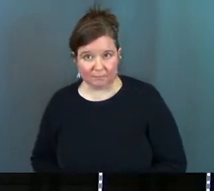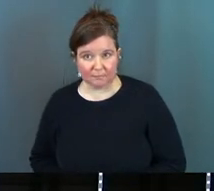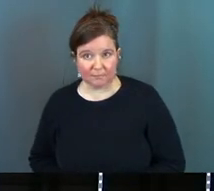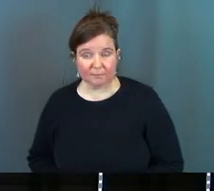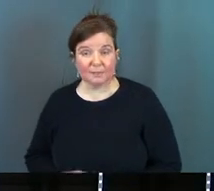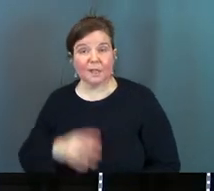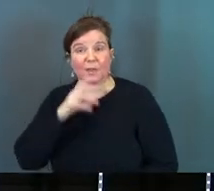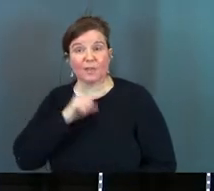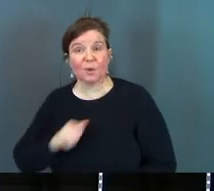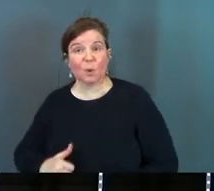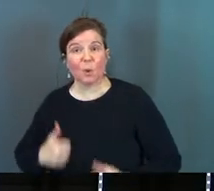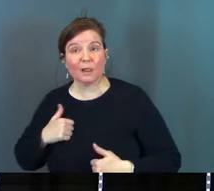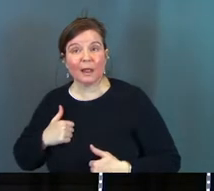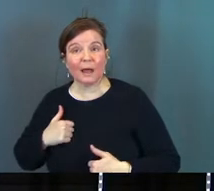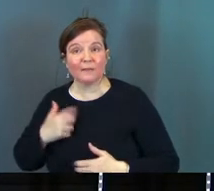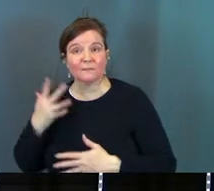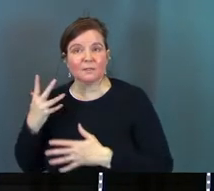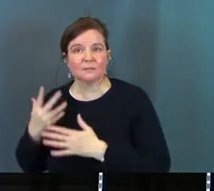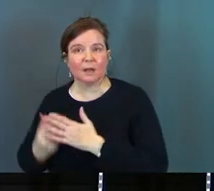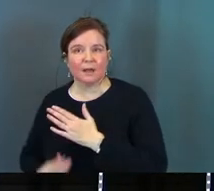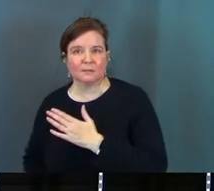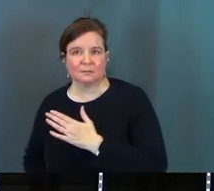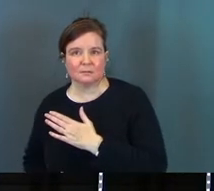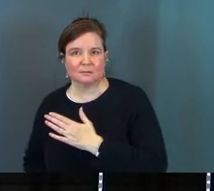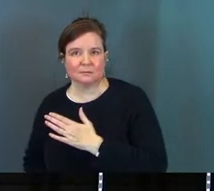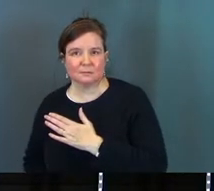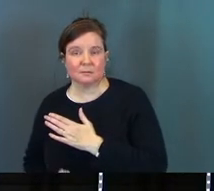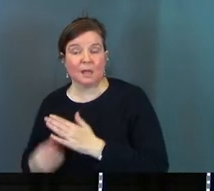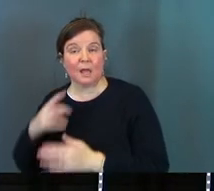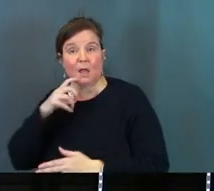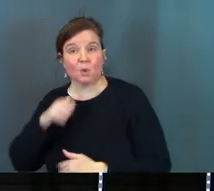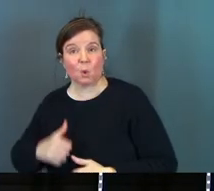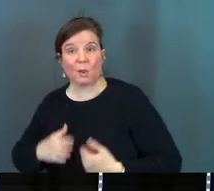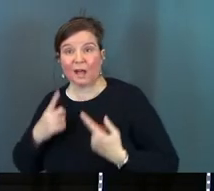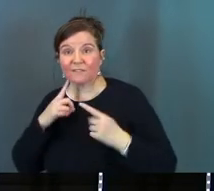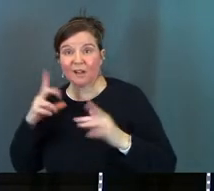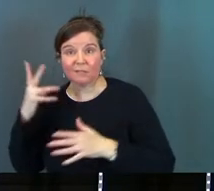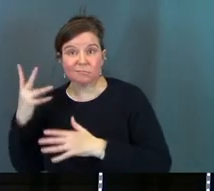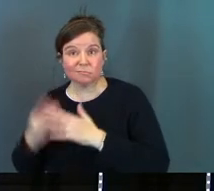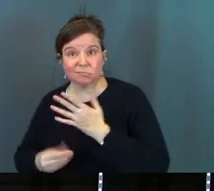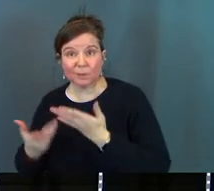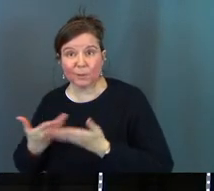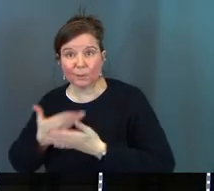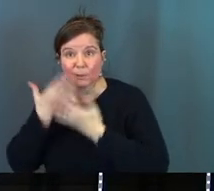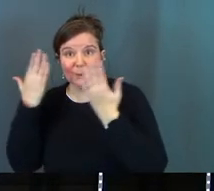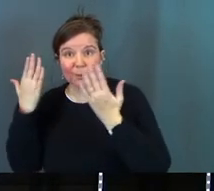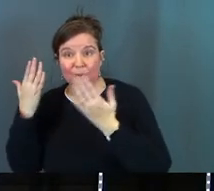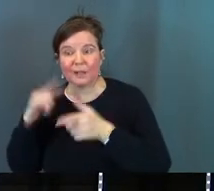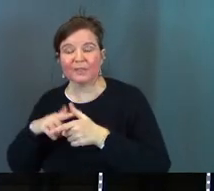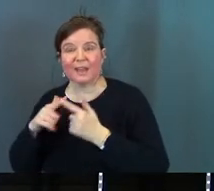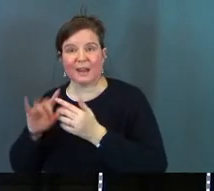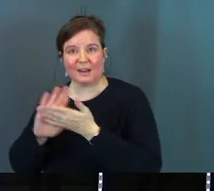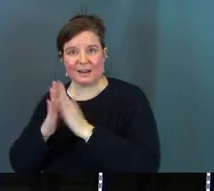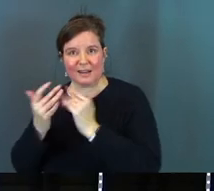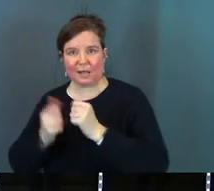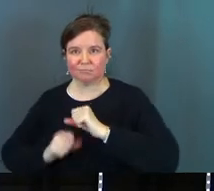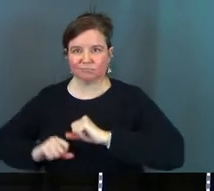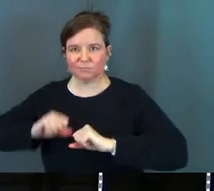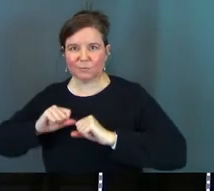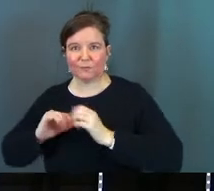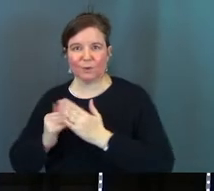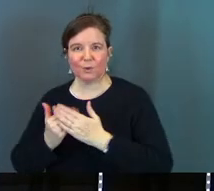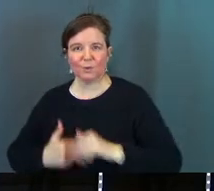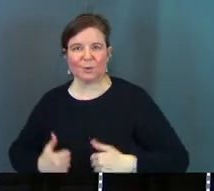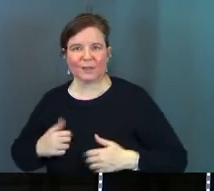the old life dies and once the old life finally dies there's space and room for a new life to